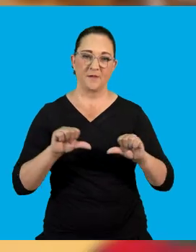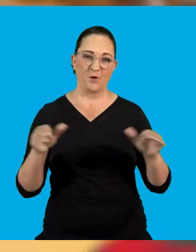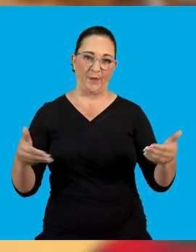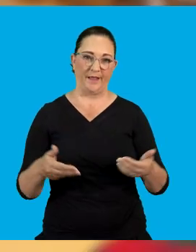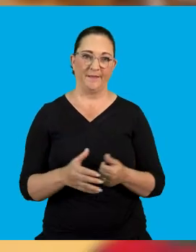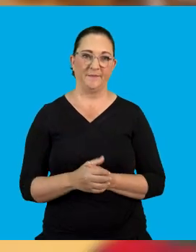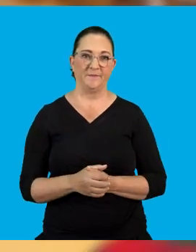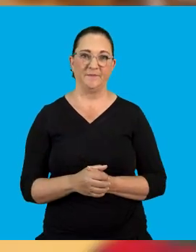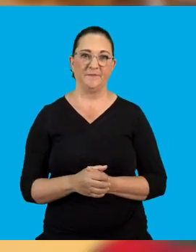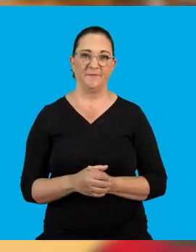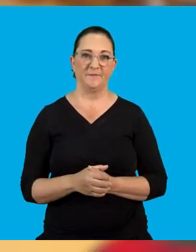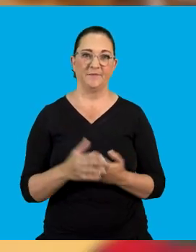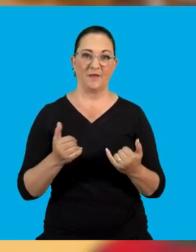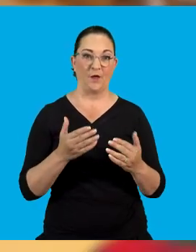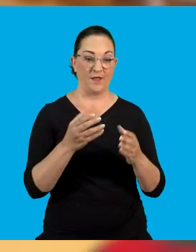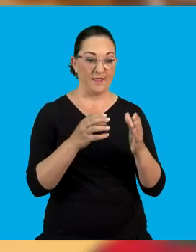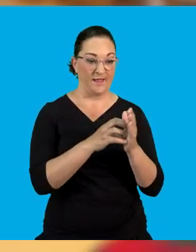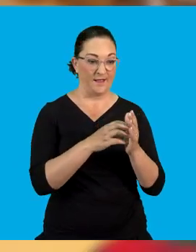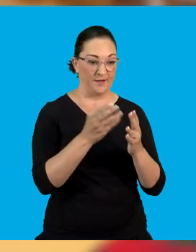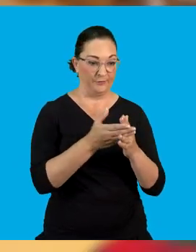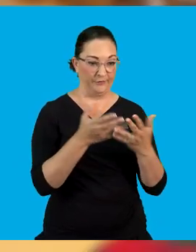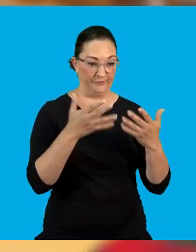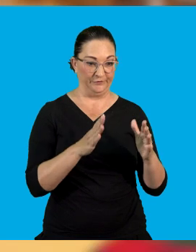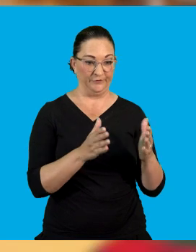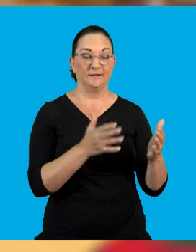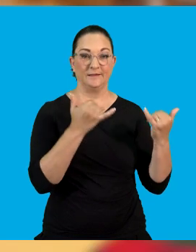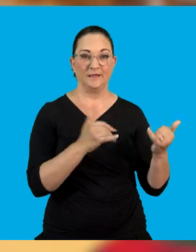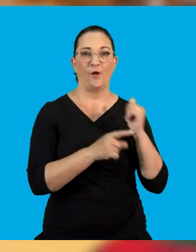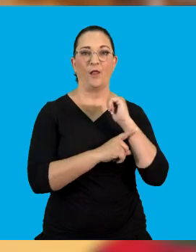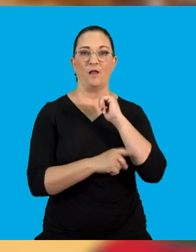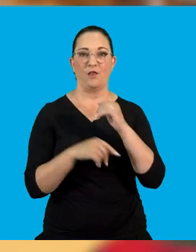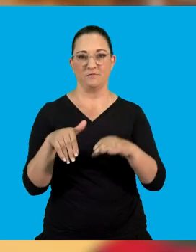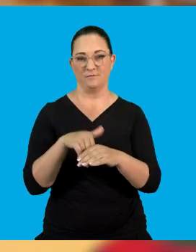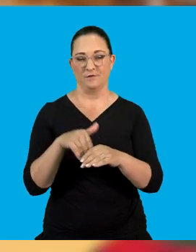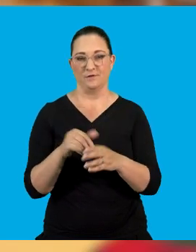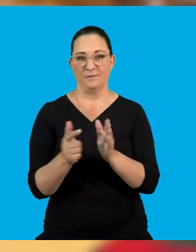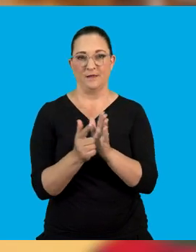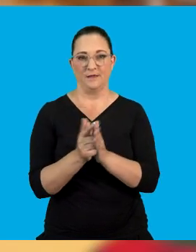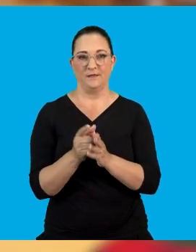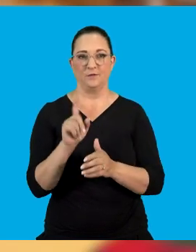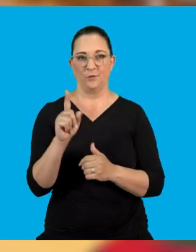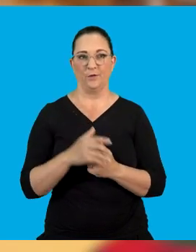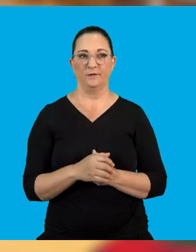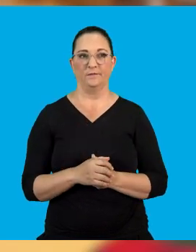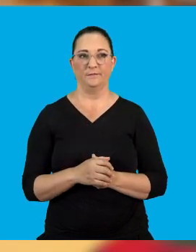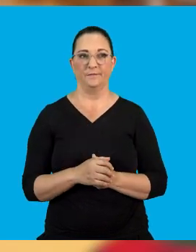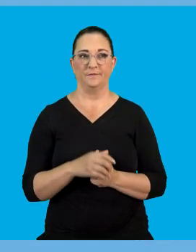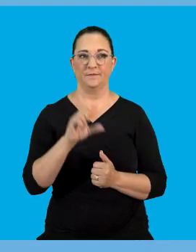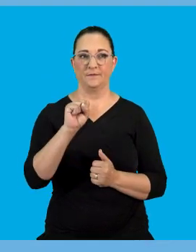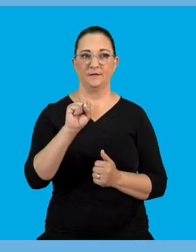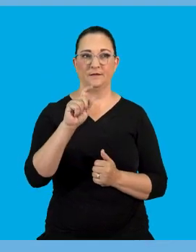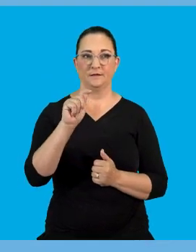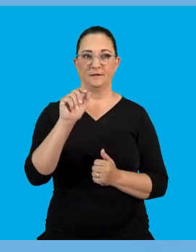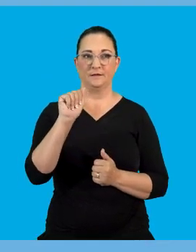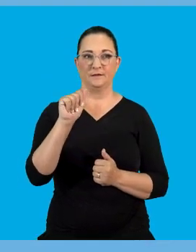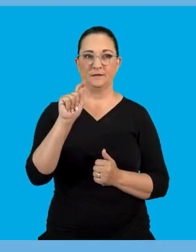Welcome back learners. So as we have said before the ad break we're just going to now move on to our last concept of this lesson. Now that is going to be now looking